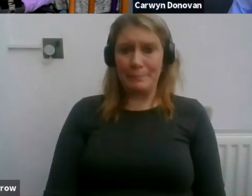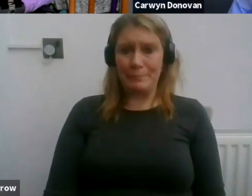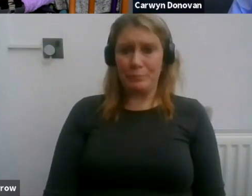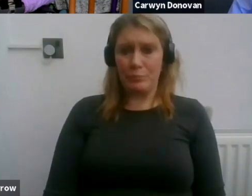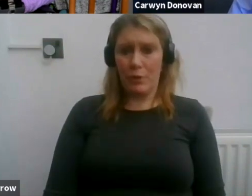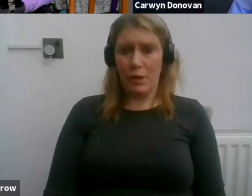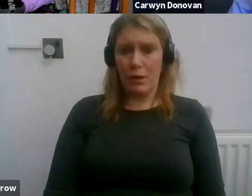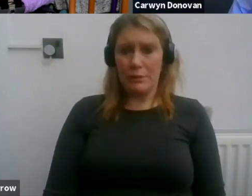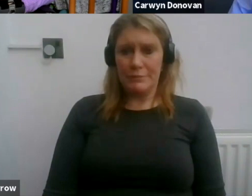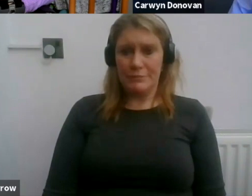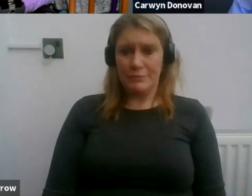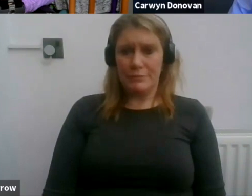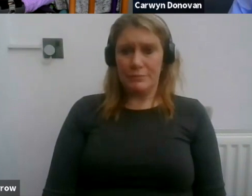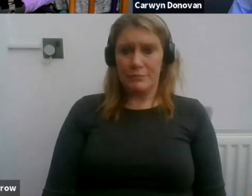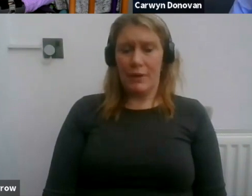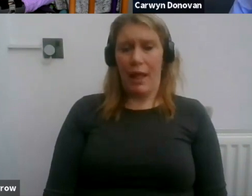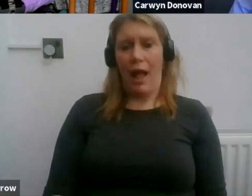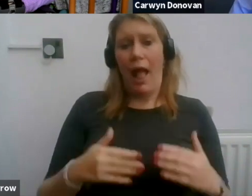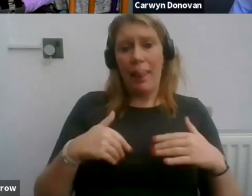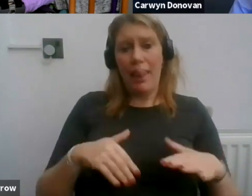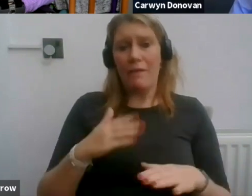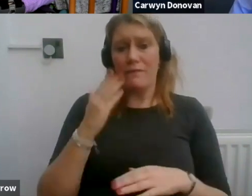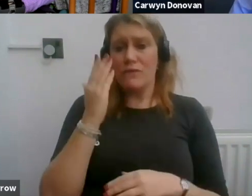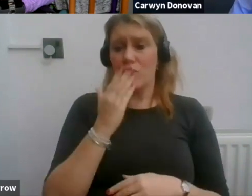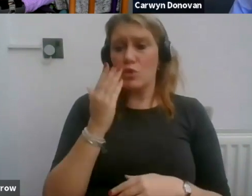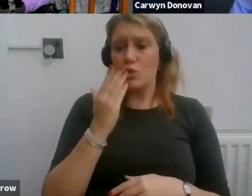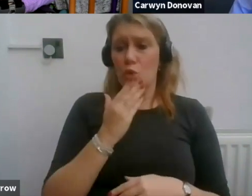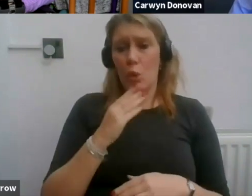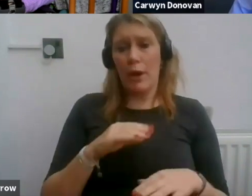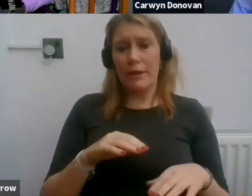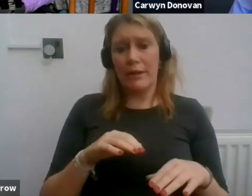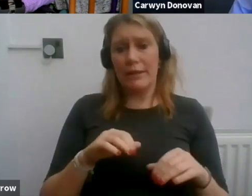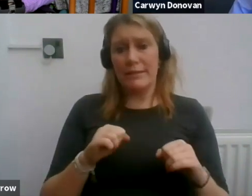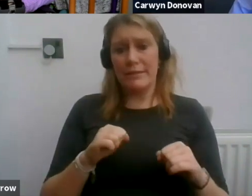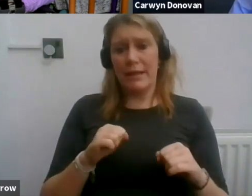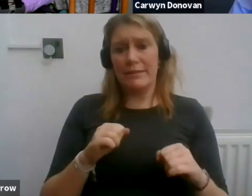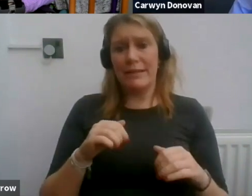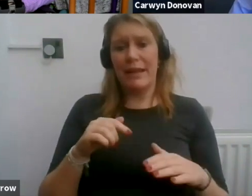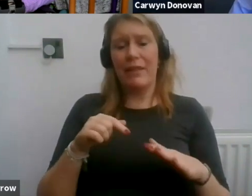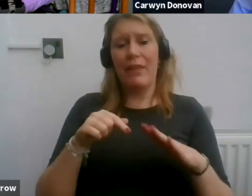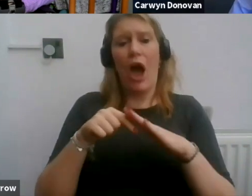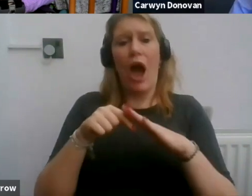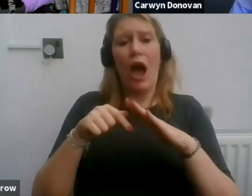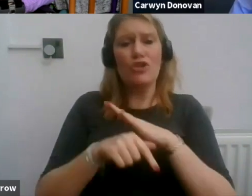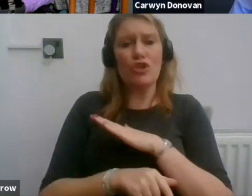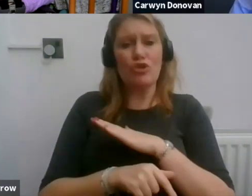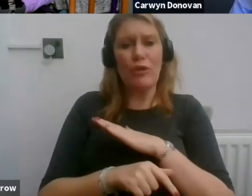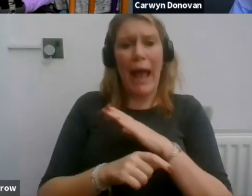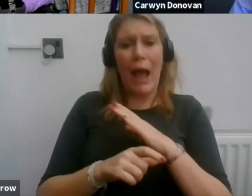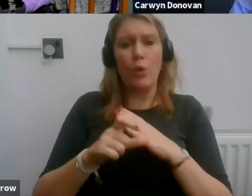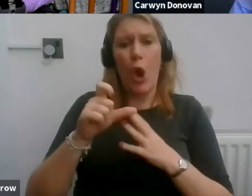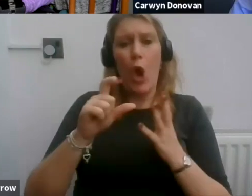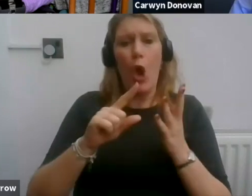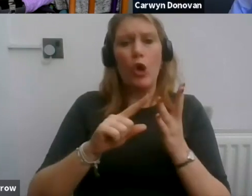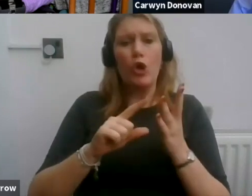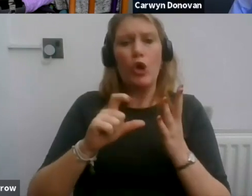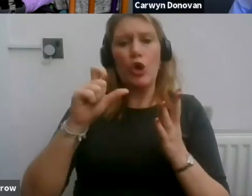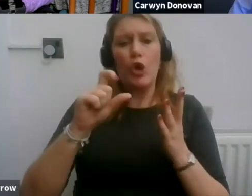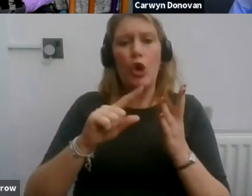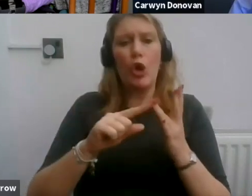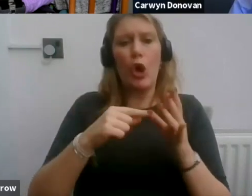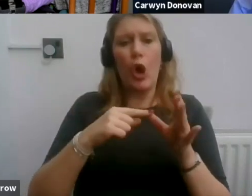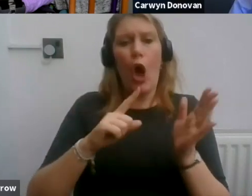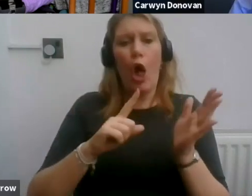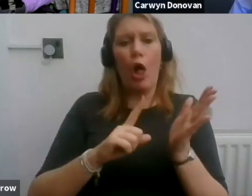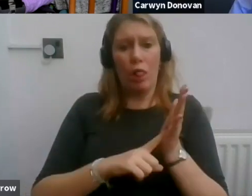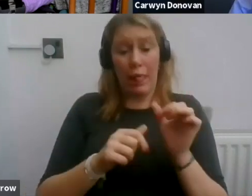I came out of school and I went into the underground coal industry, actually. I was a coal miner for 10 years. And